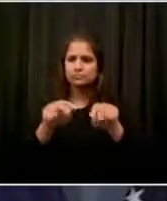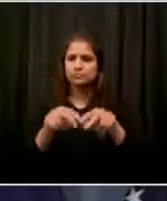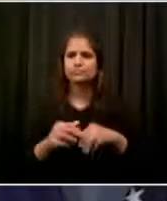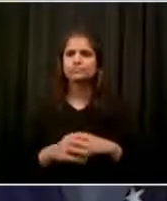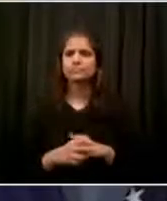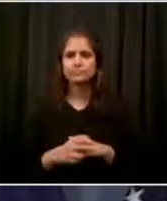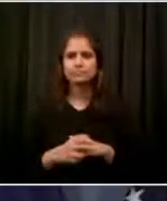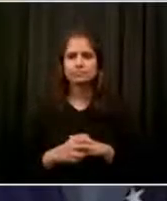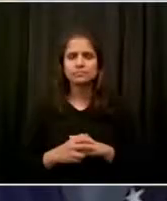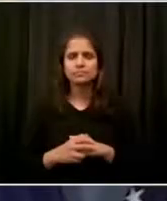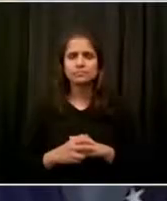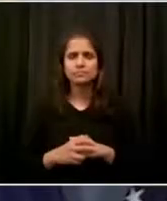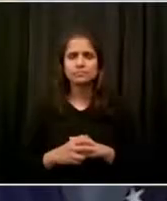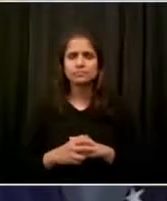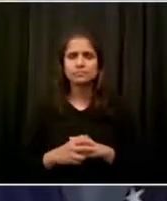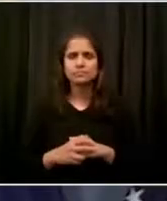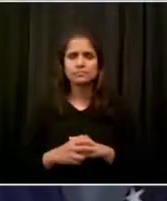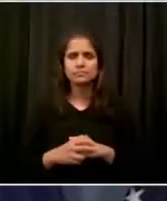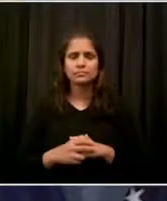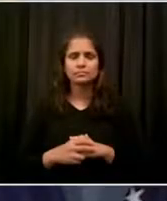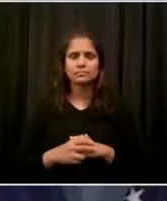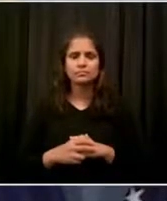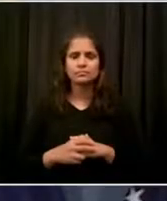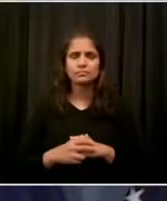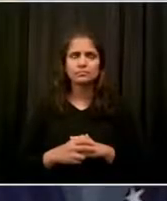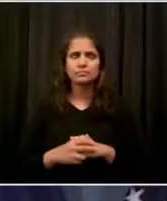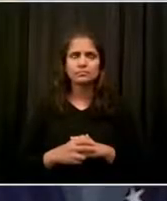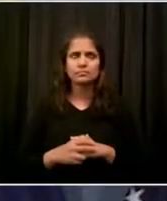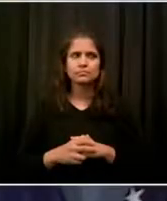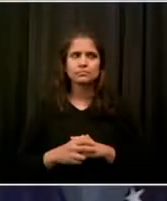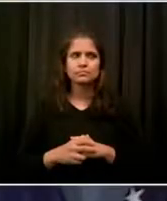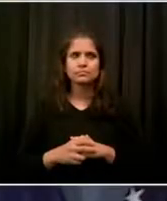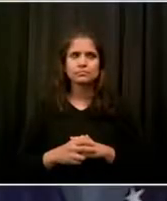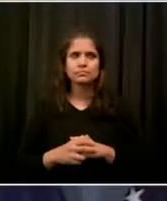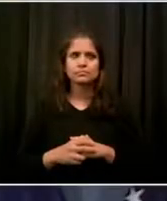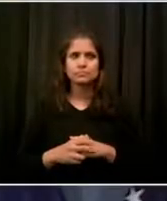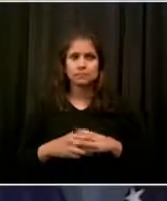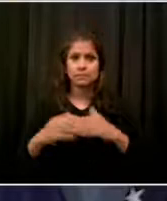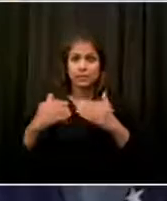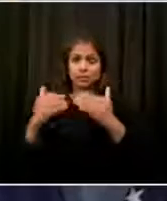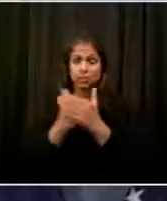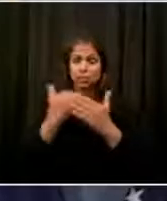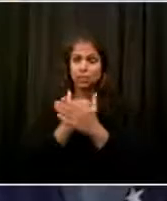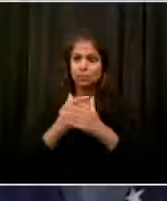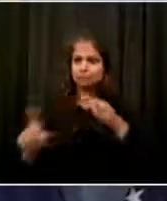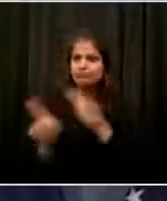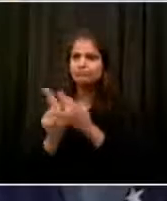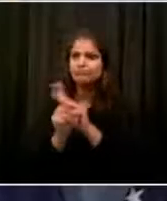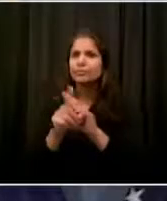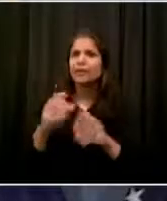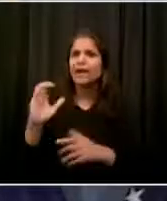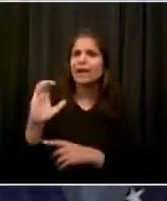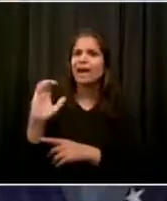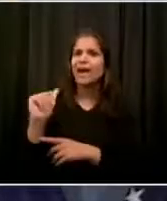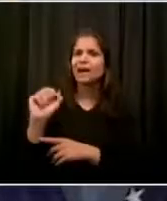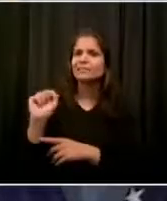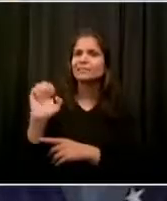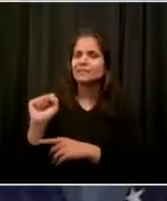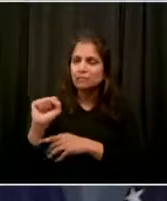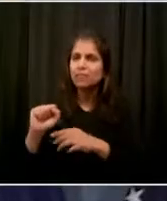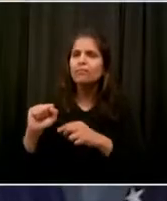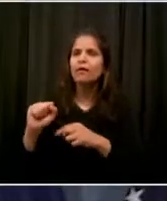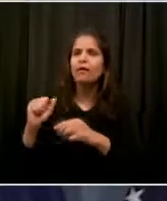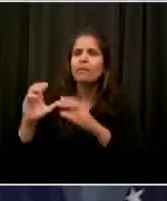And presumably some of those new cases are the result of the contact tracers responding to new positive cases and going out mapping the